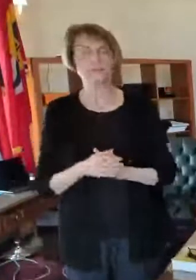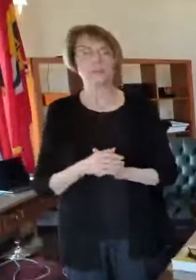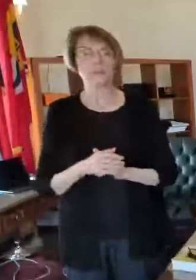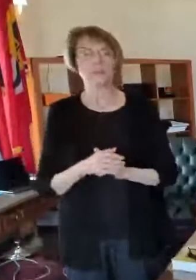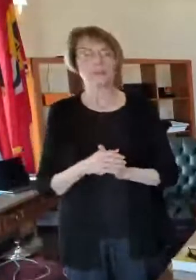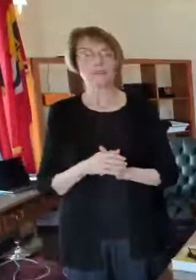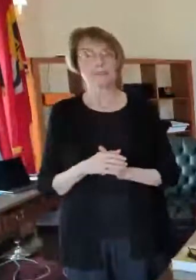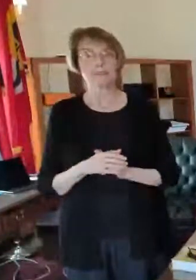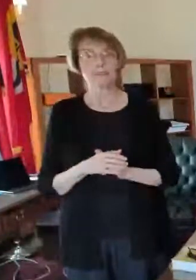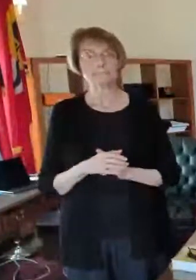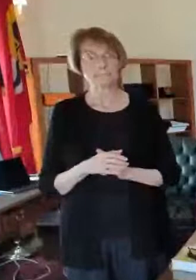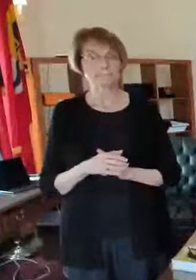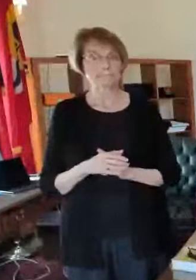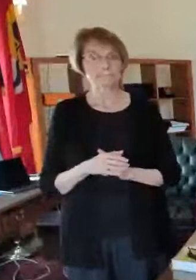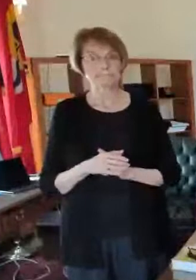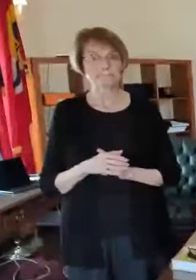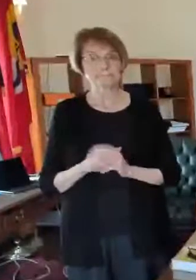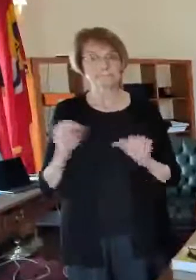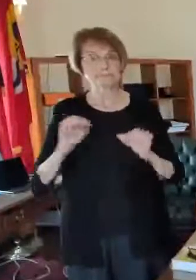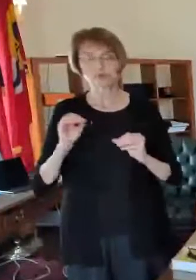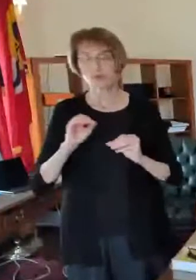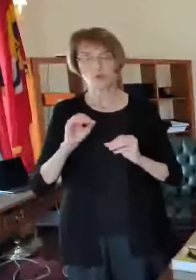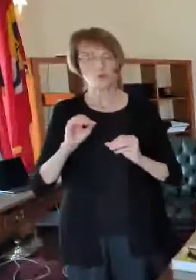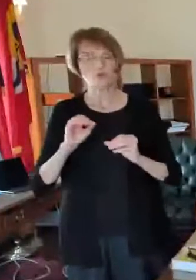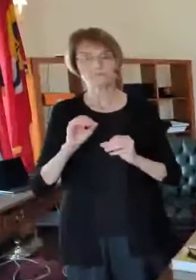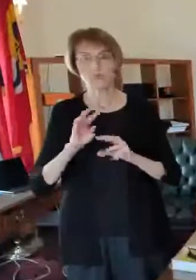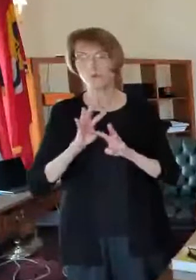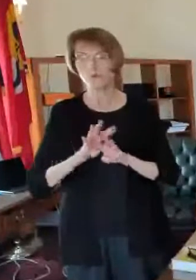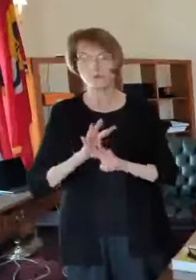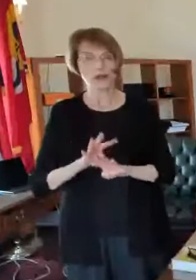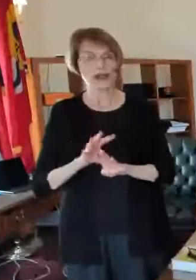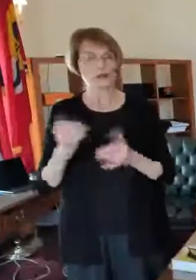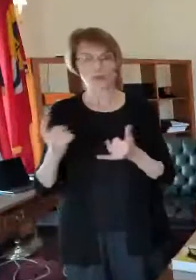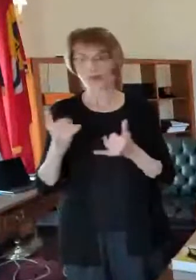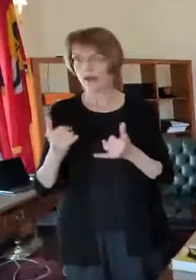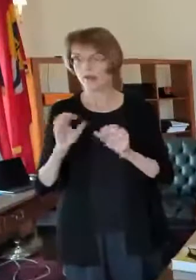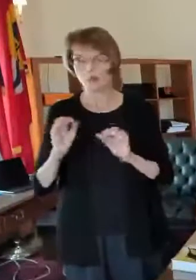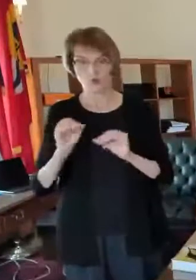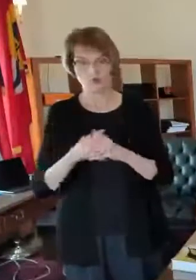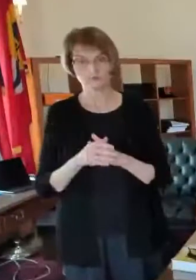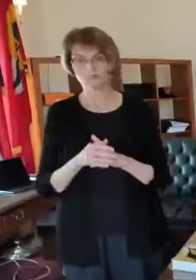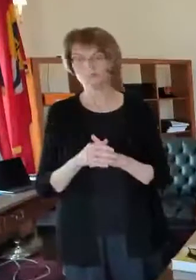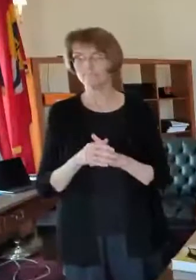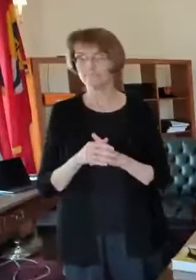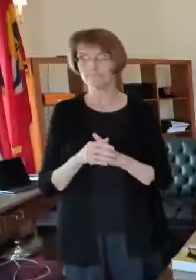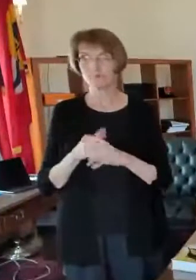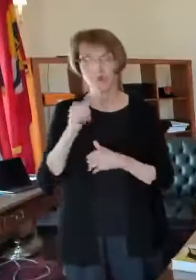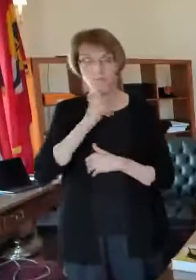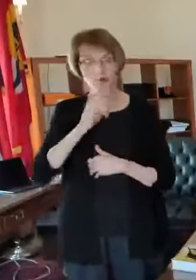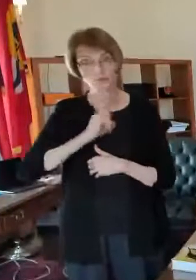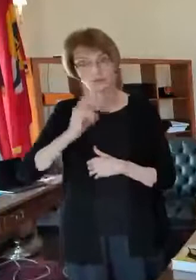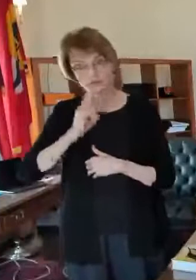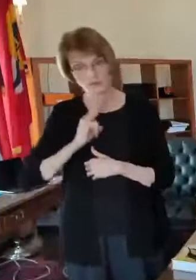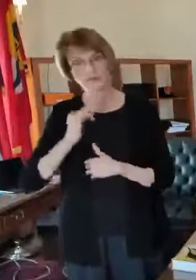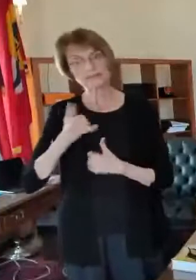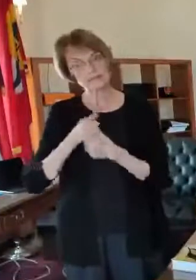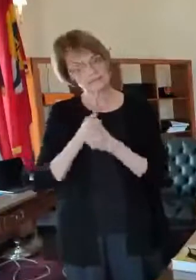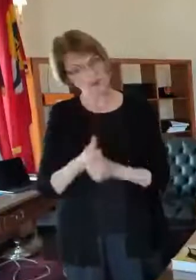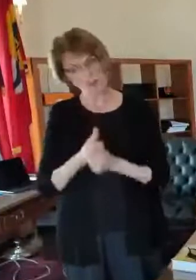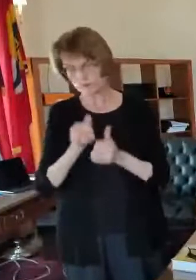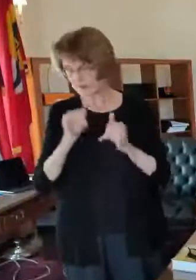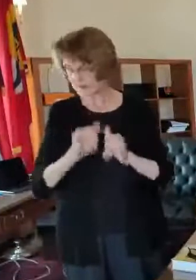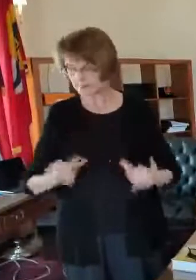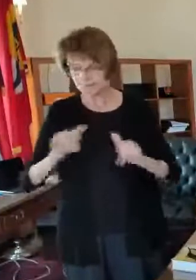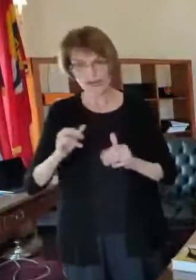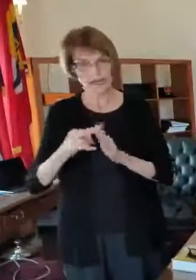and you know there are no st patrick's day parades at this point bars and restaurants still have to follow the same